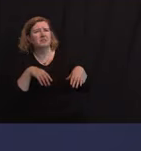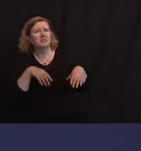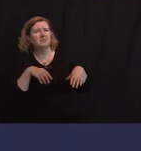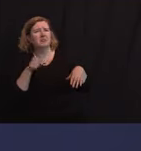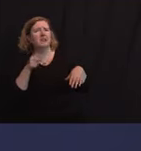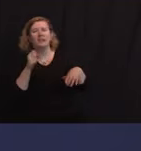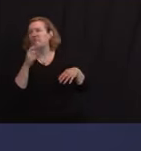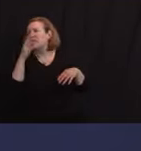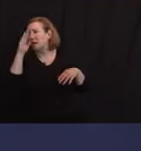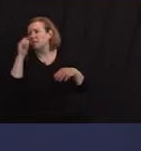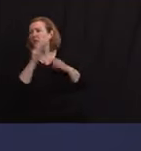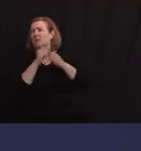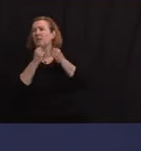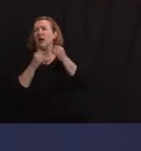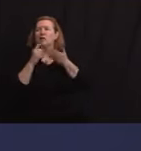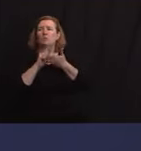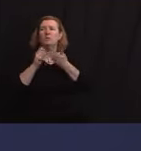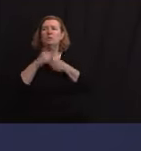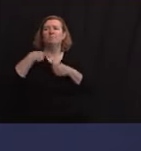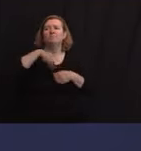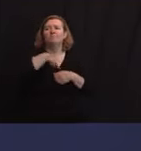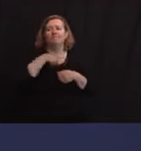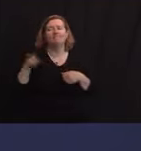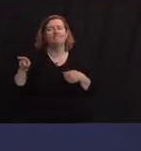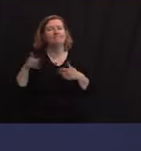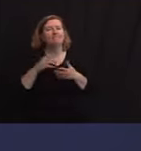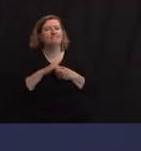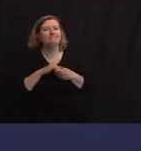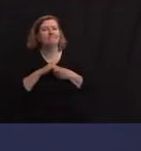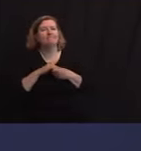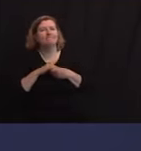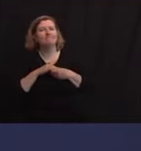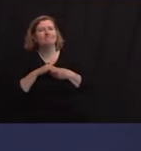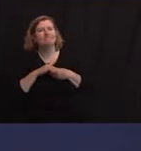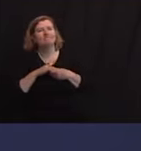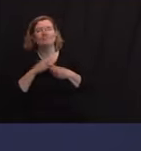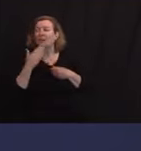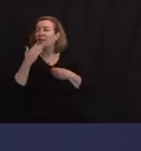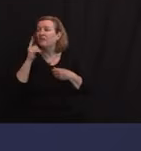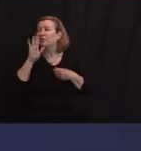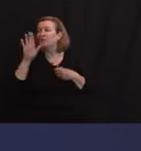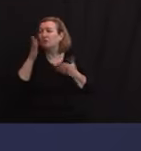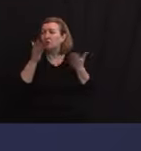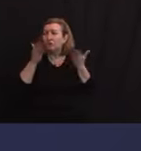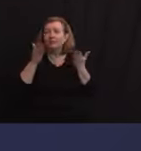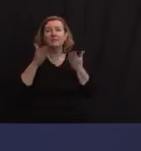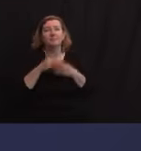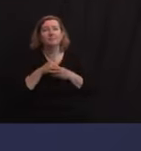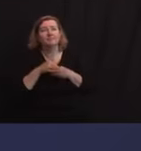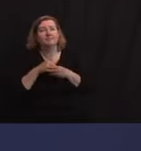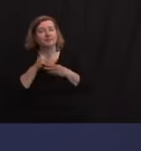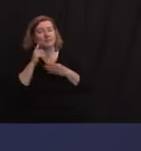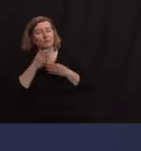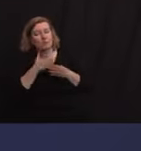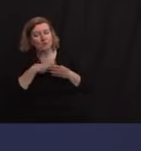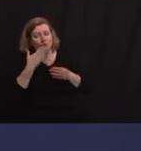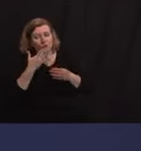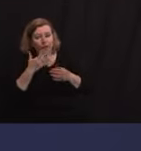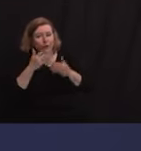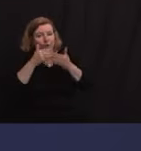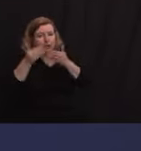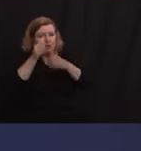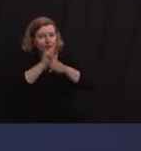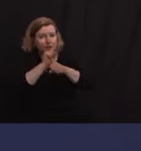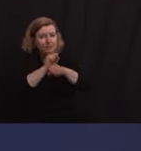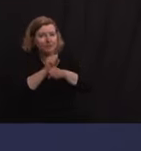I'll be with you maybe Friday. Okay, maybe Friday. Thank you for your service, and good luck in your next chapters. I don't have a budgeted